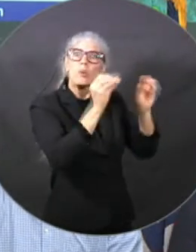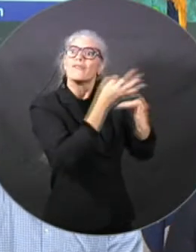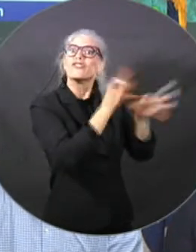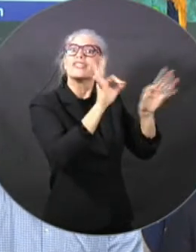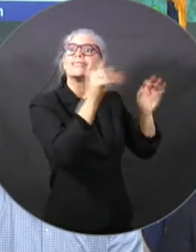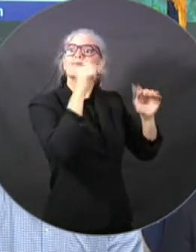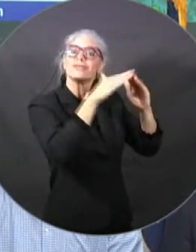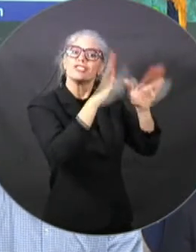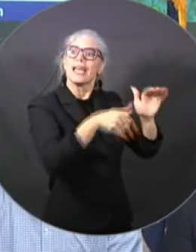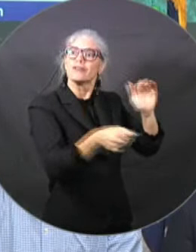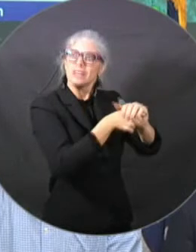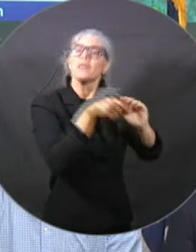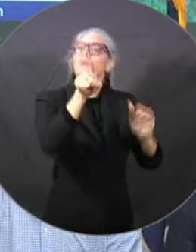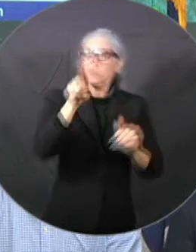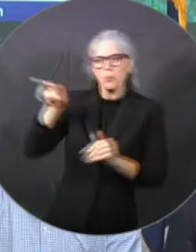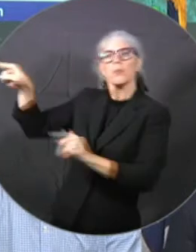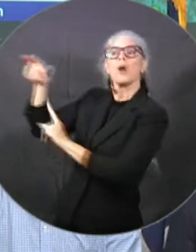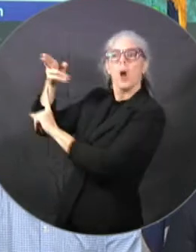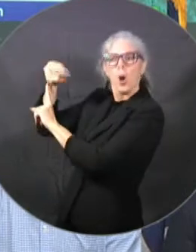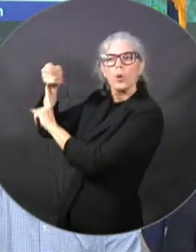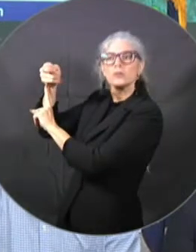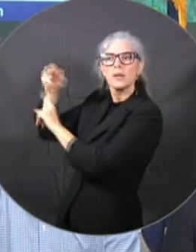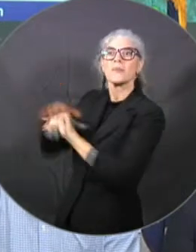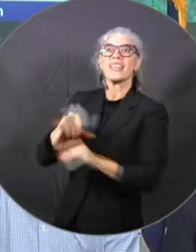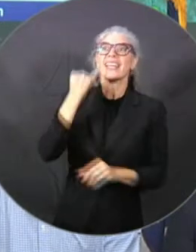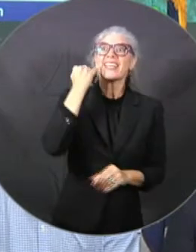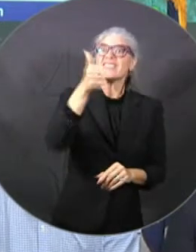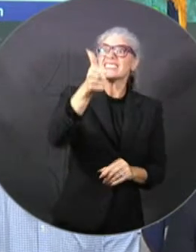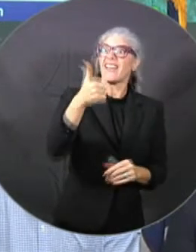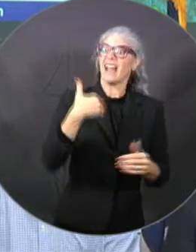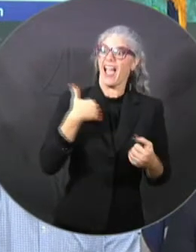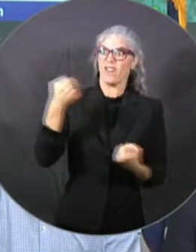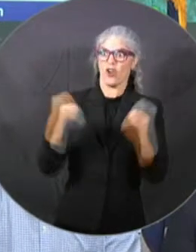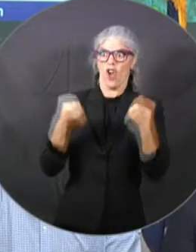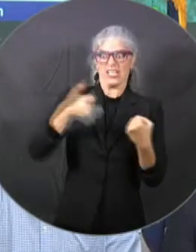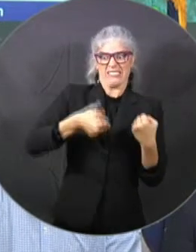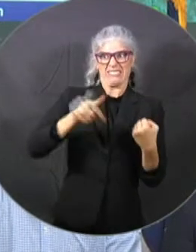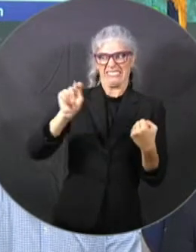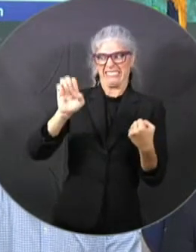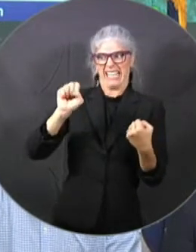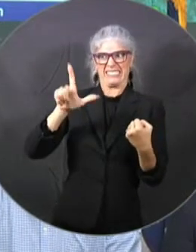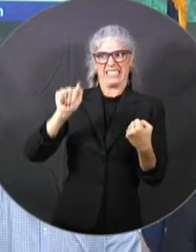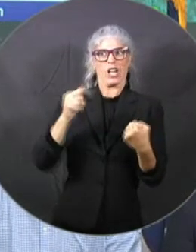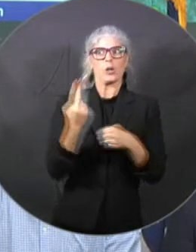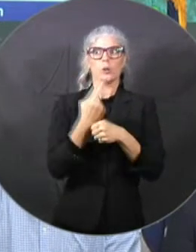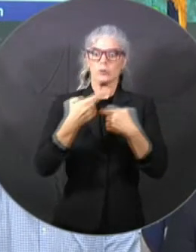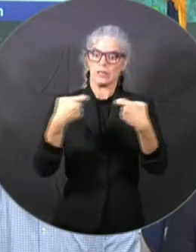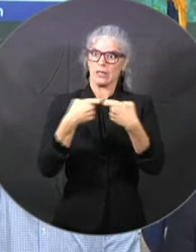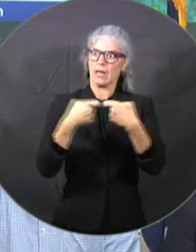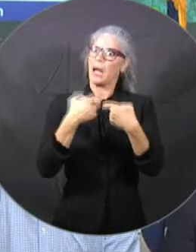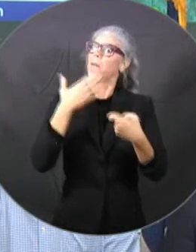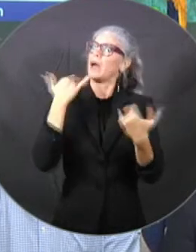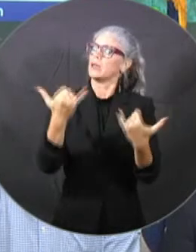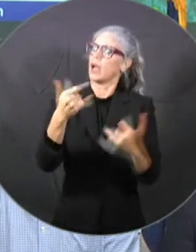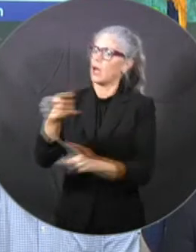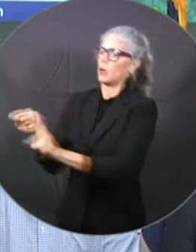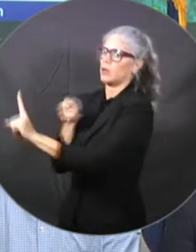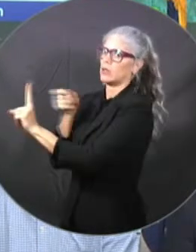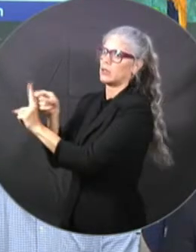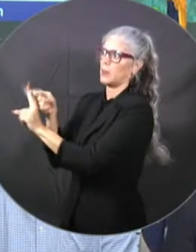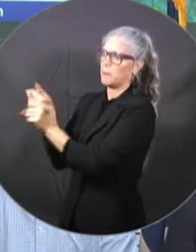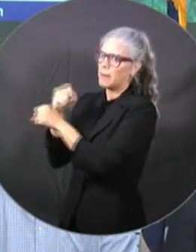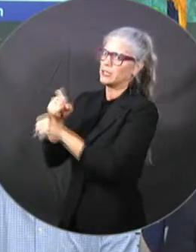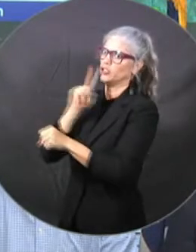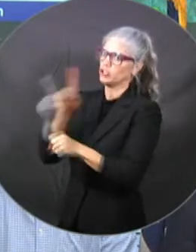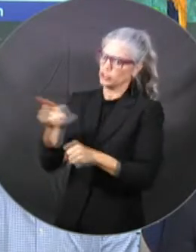need fuel, again, halfway full is halfway there. We want you to keep that tank halfway full. Keep your electric charge cars